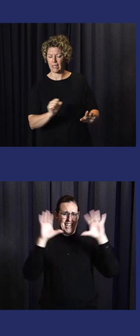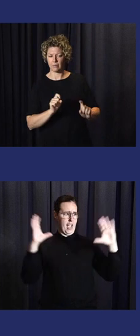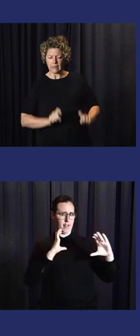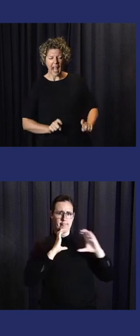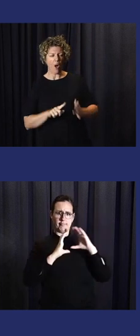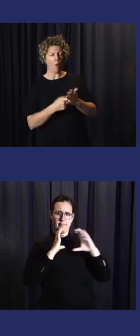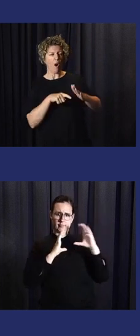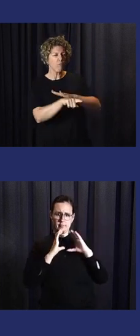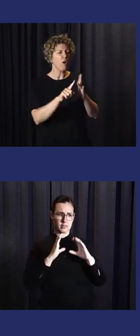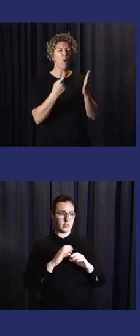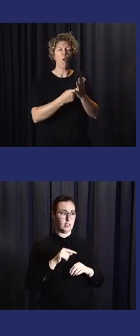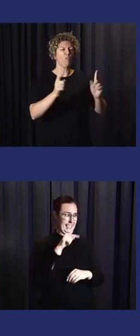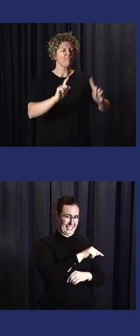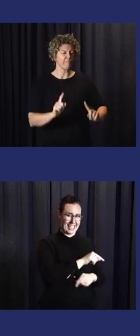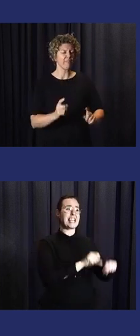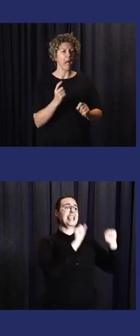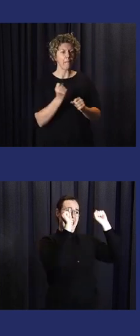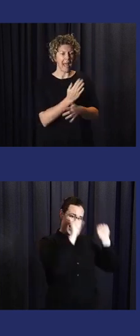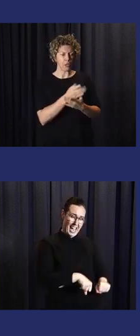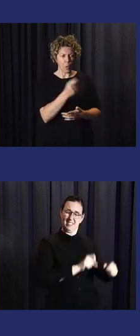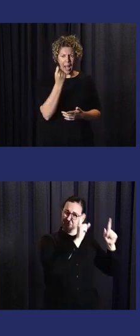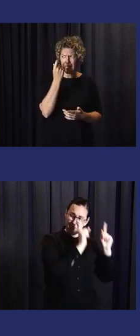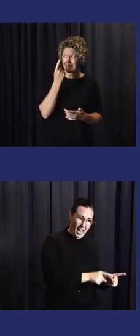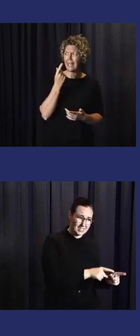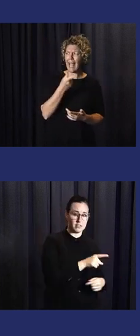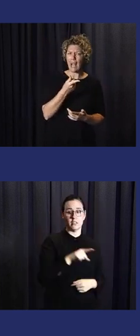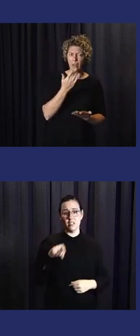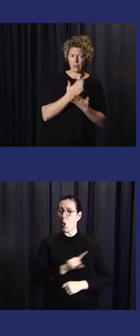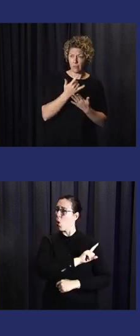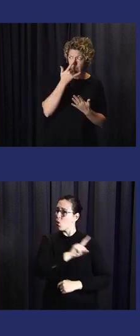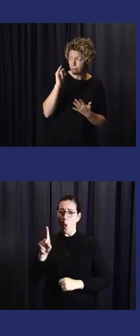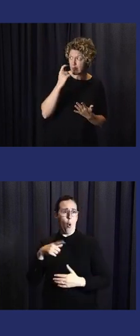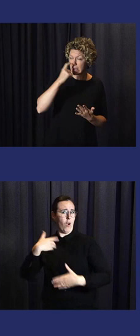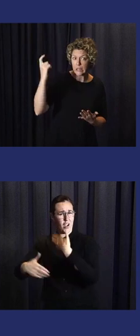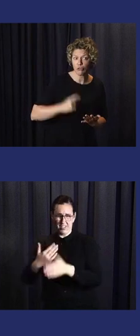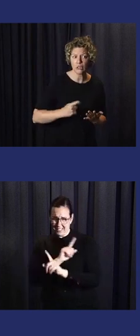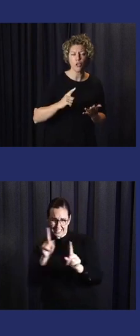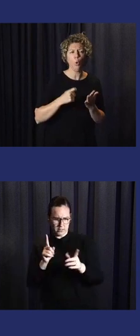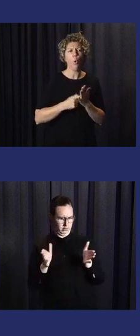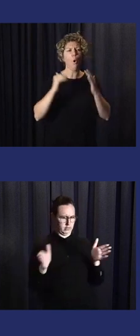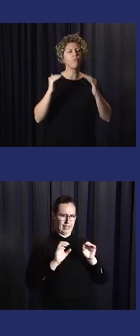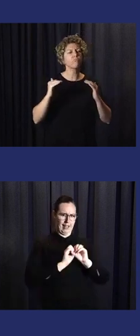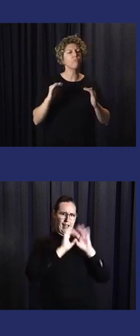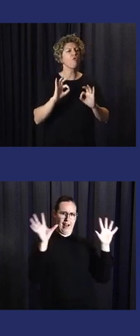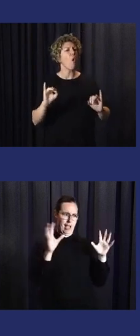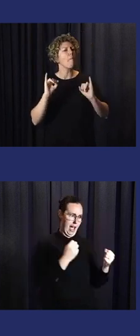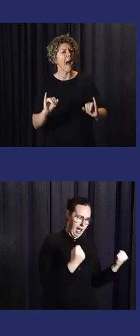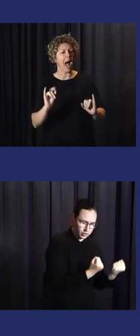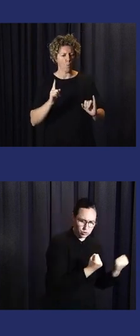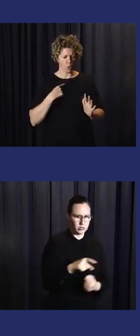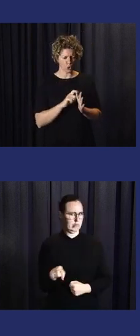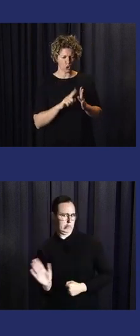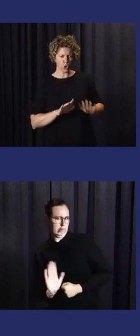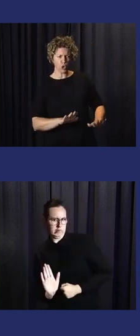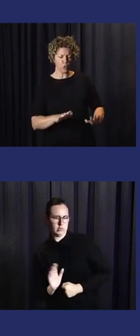do. And then forecasting needs to be converted into impact-based forecasting, which will enable people to anticipate the